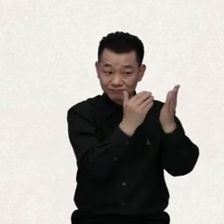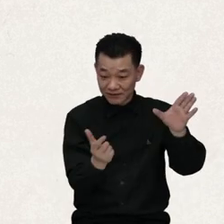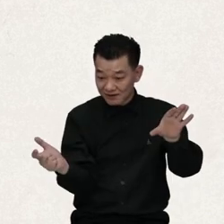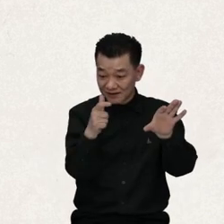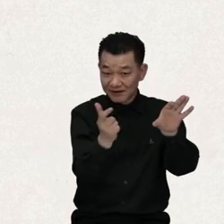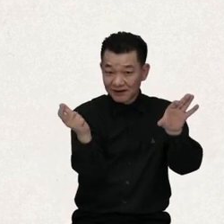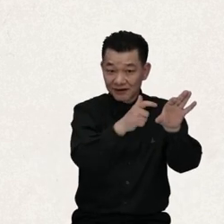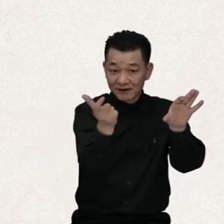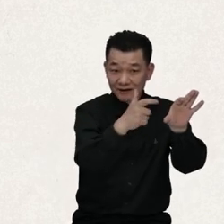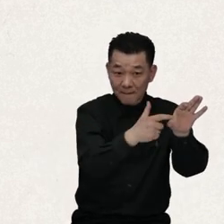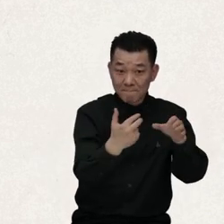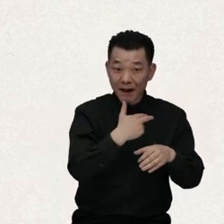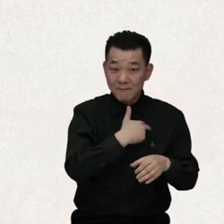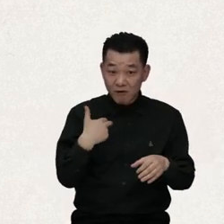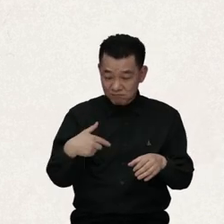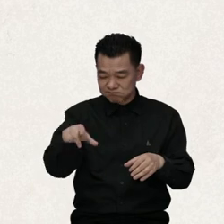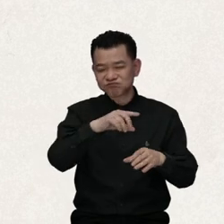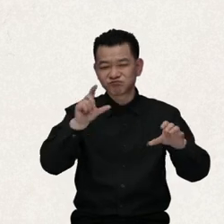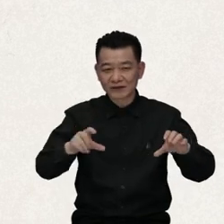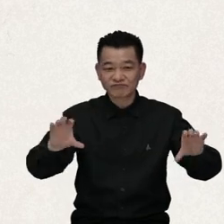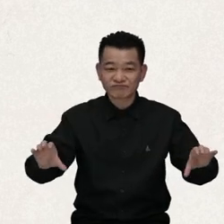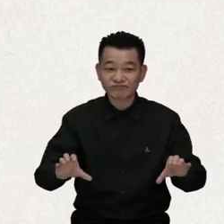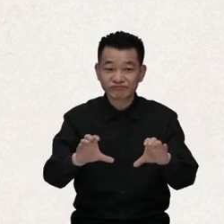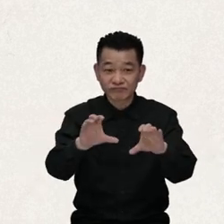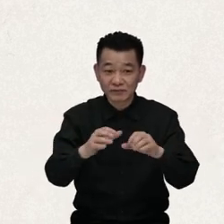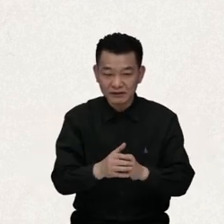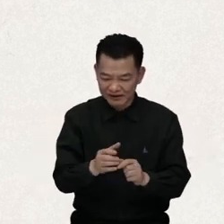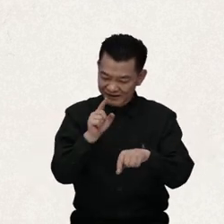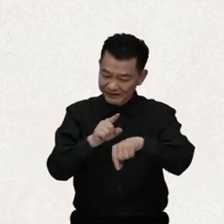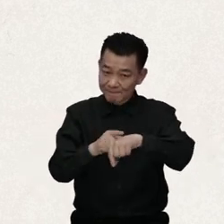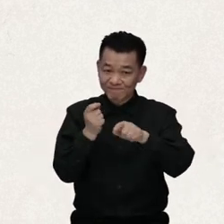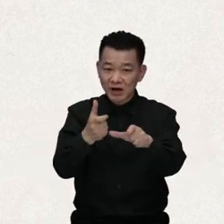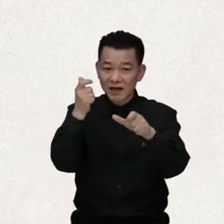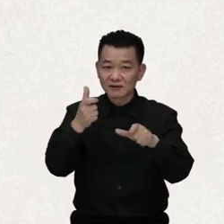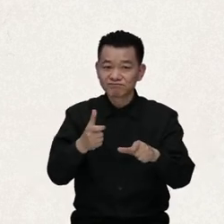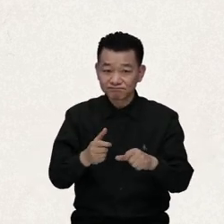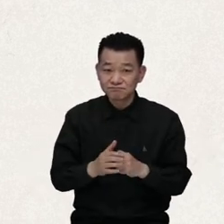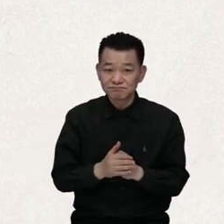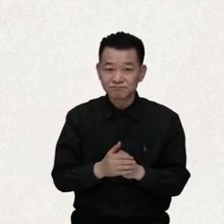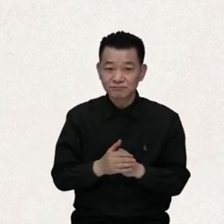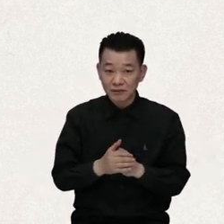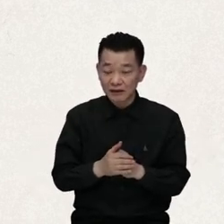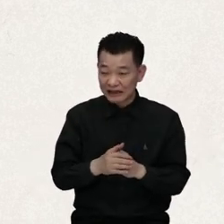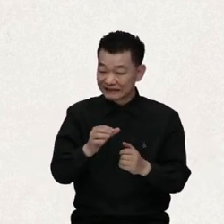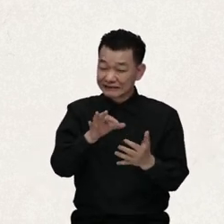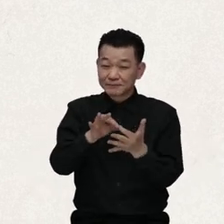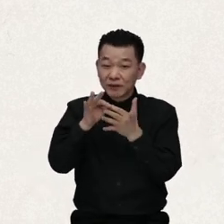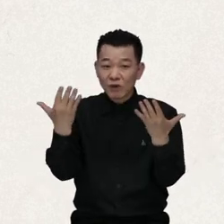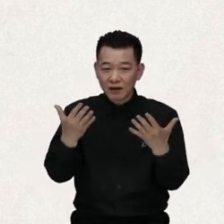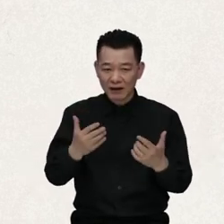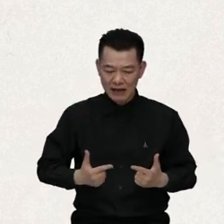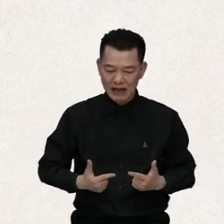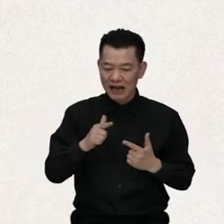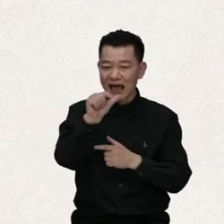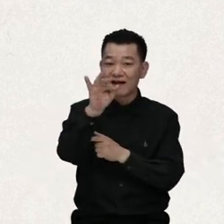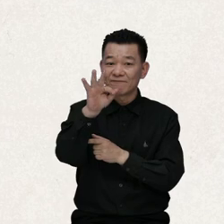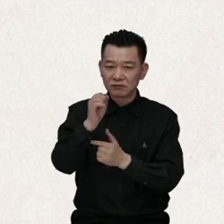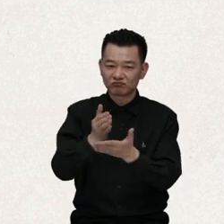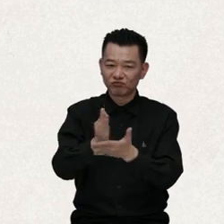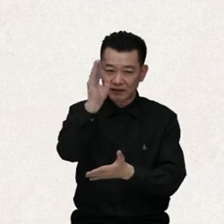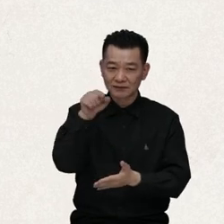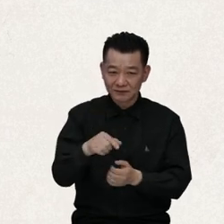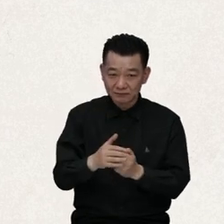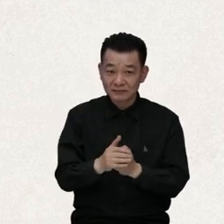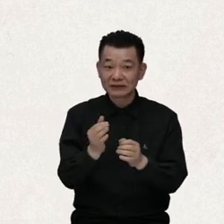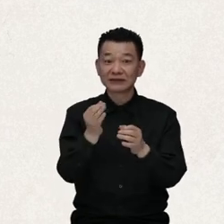signing on the Convention creates an obligation to undertake immediate measures. In particular, the right to life and the right